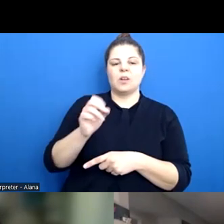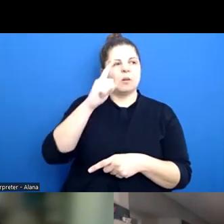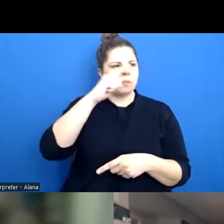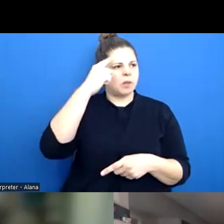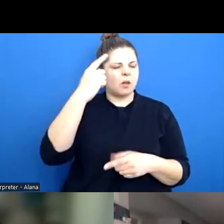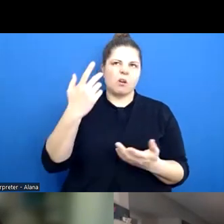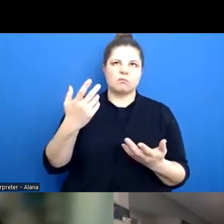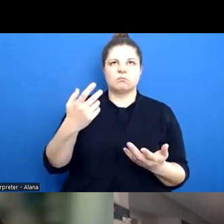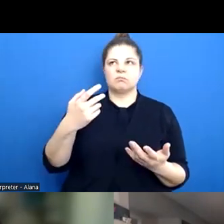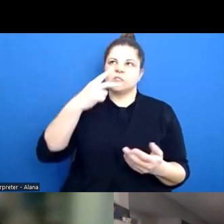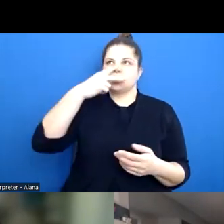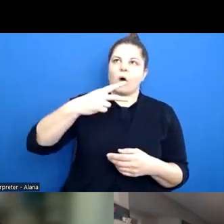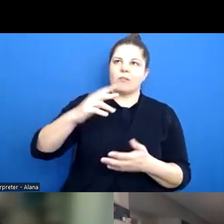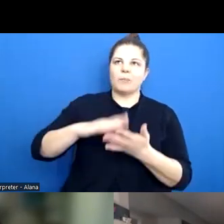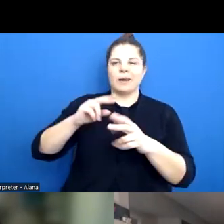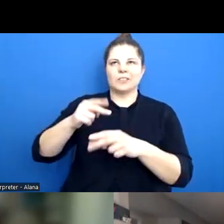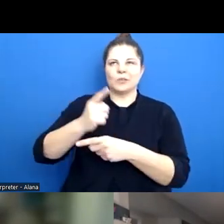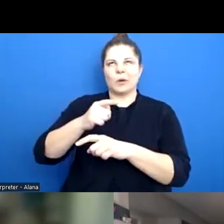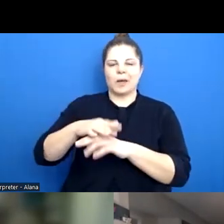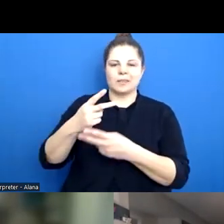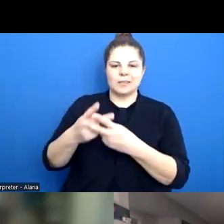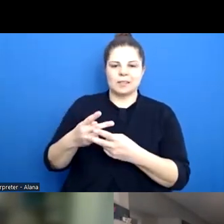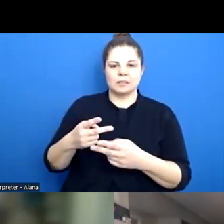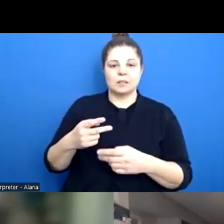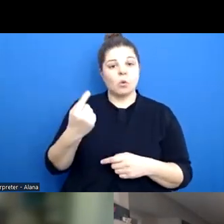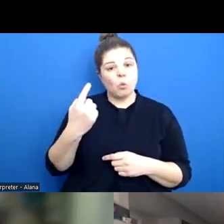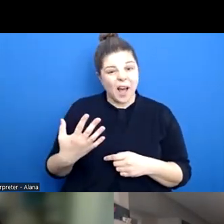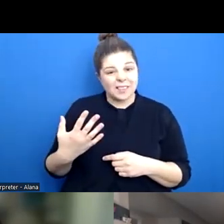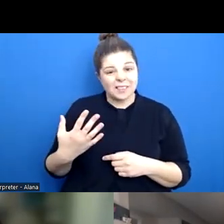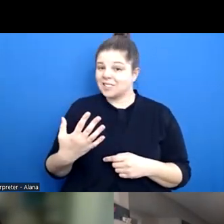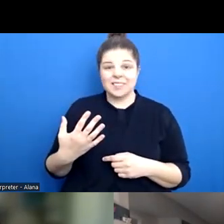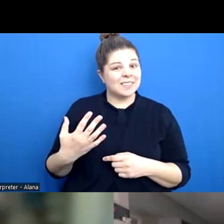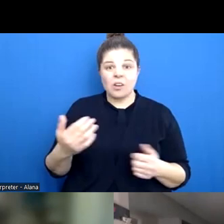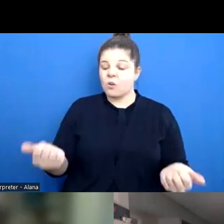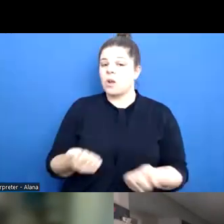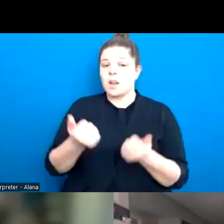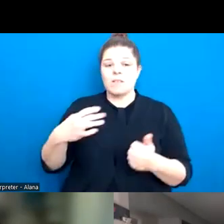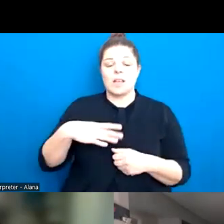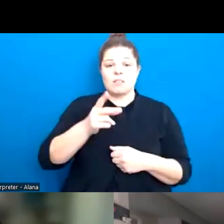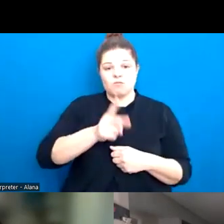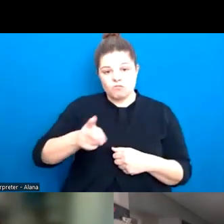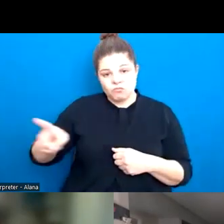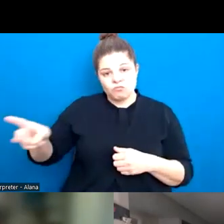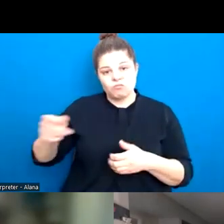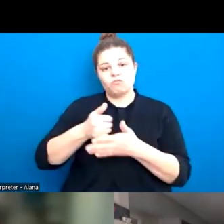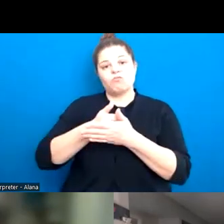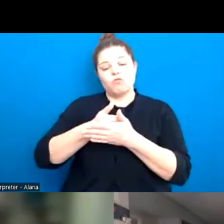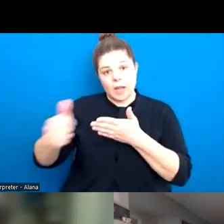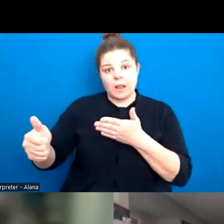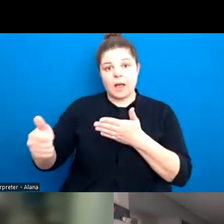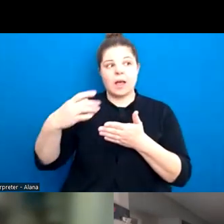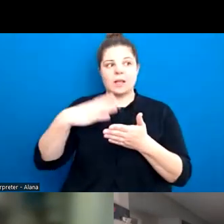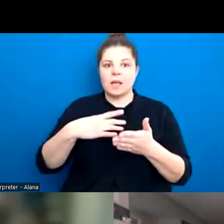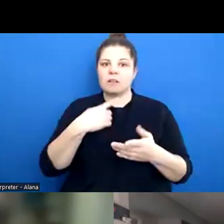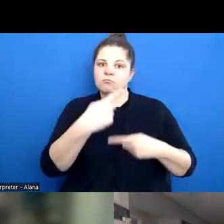when I turned I 12, um, that is not one talk. This is an ongoing conversation that you need to keep regularly updating and